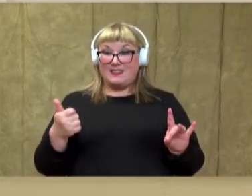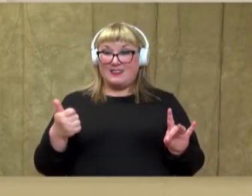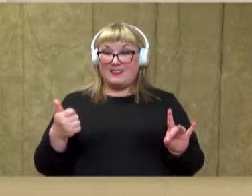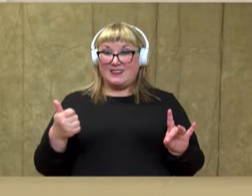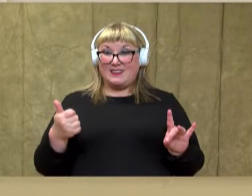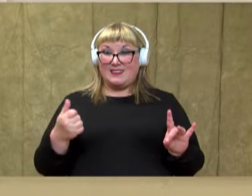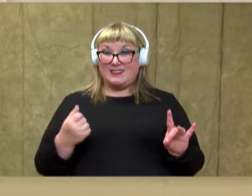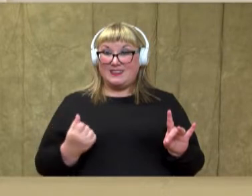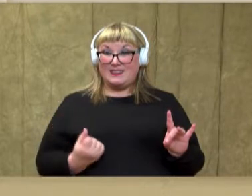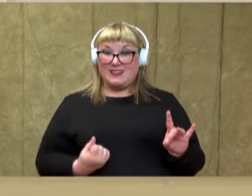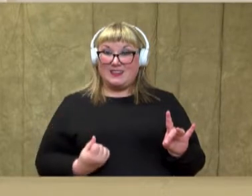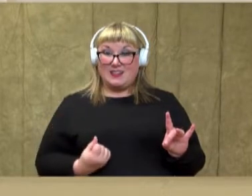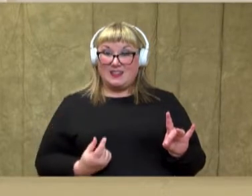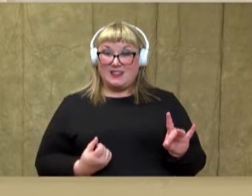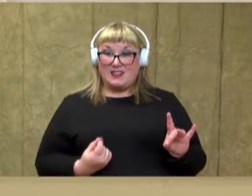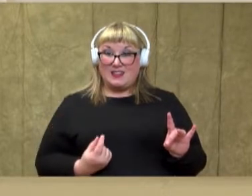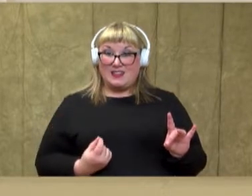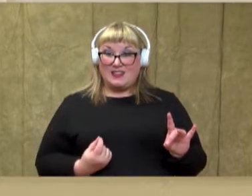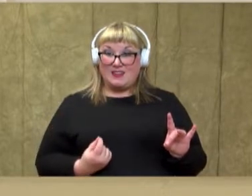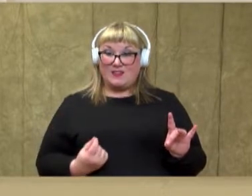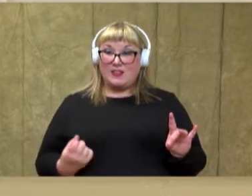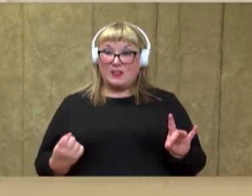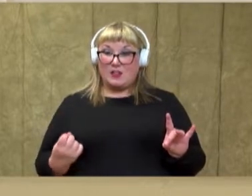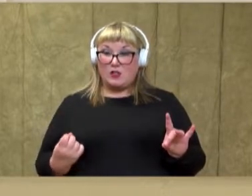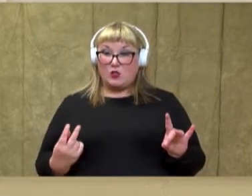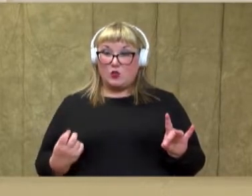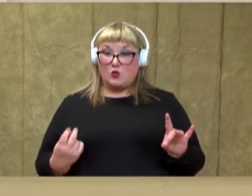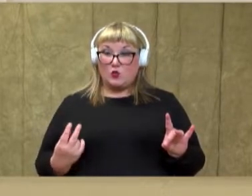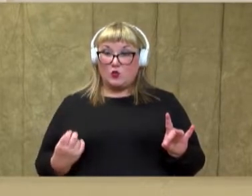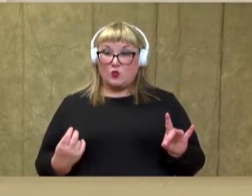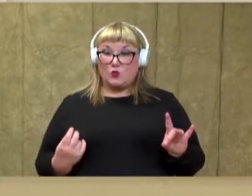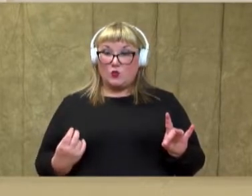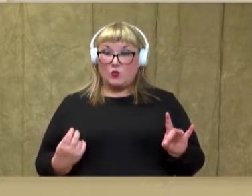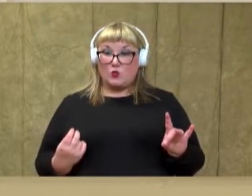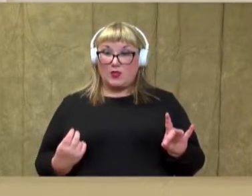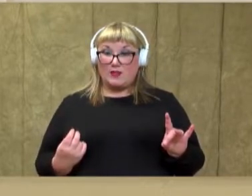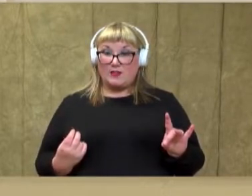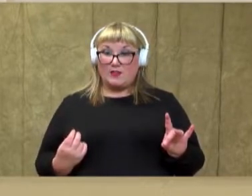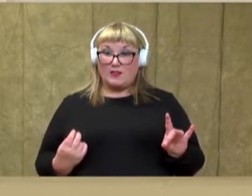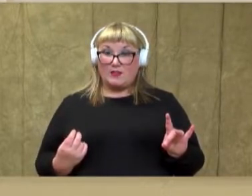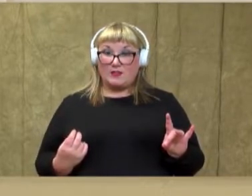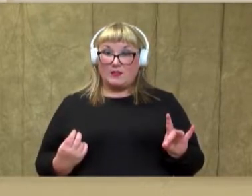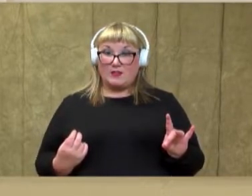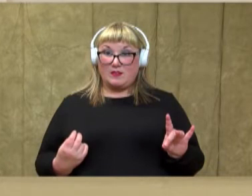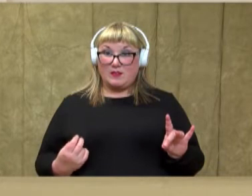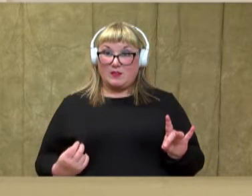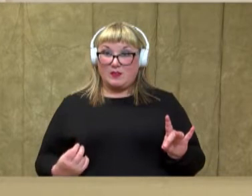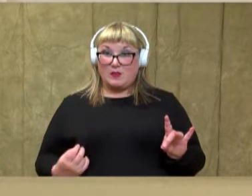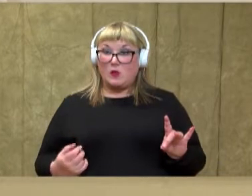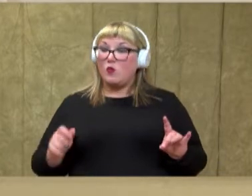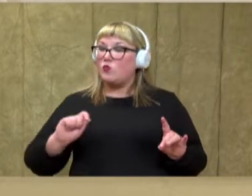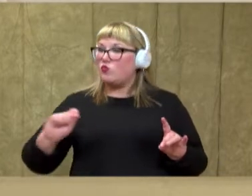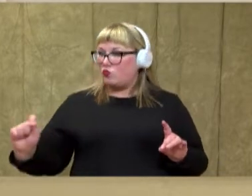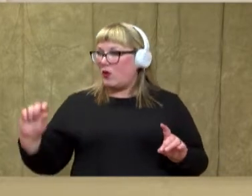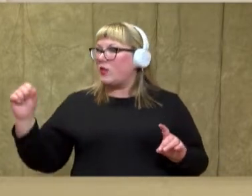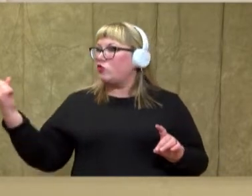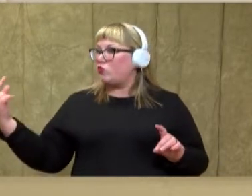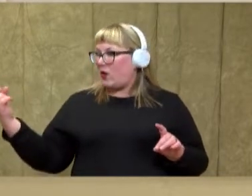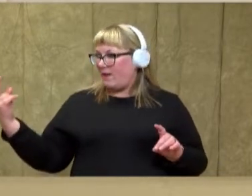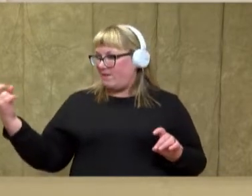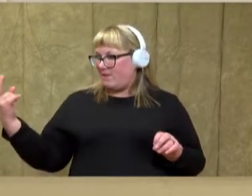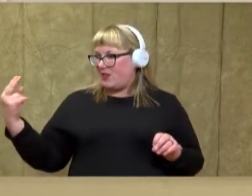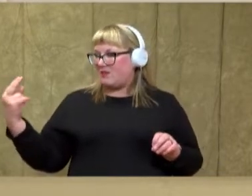10, 11, 12. Awesome job, guys. So let's write 12